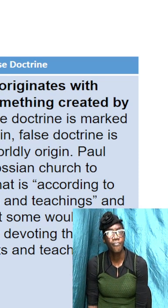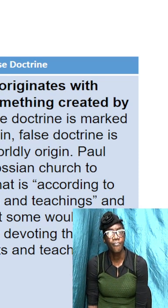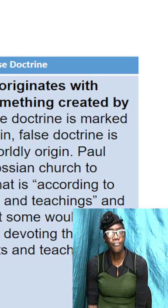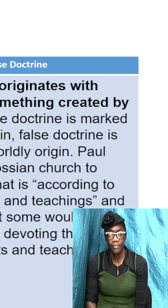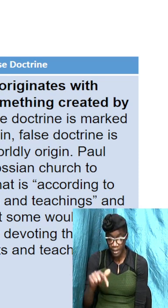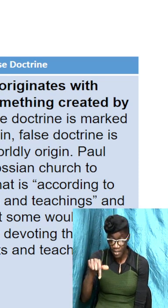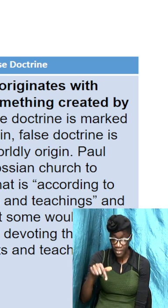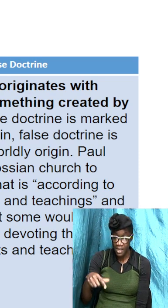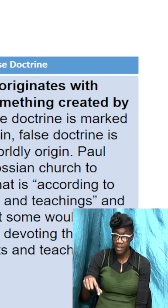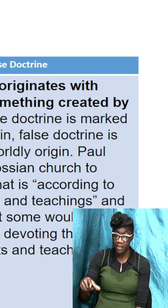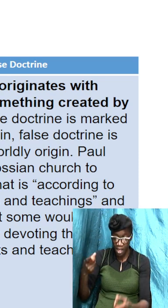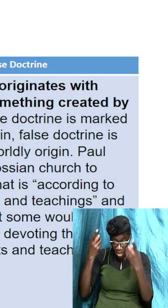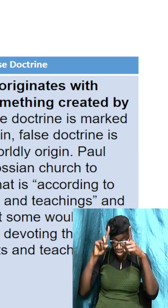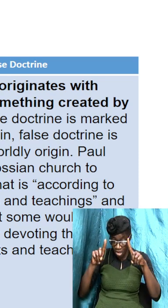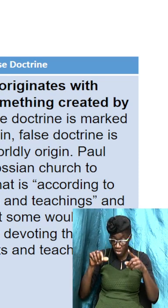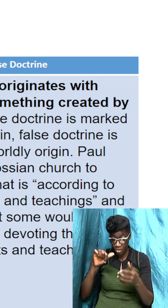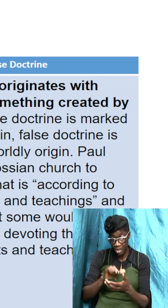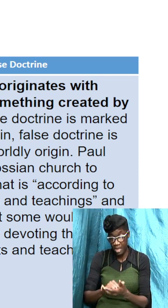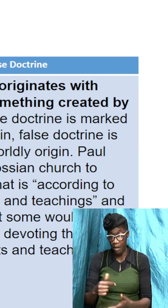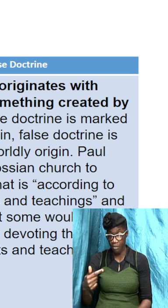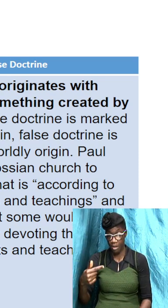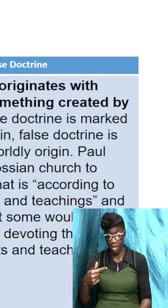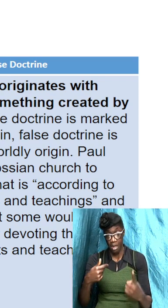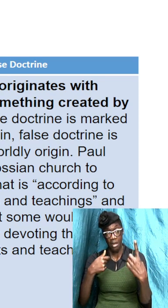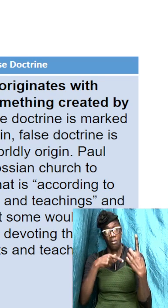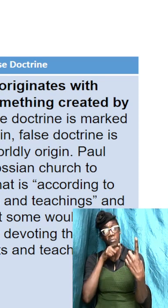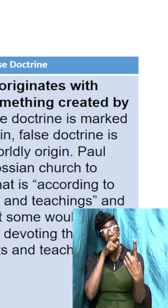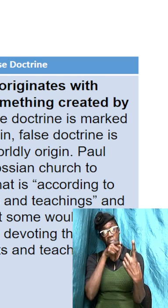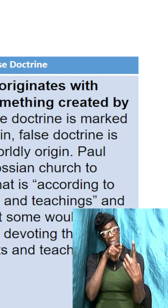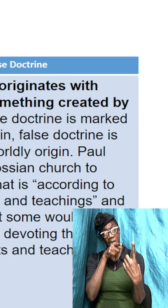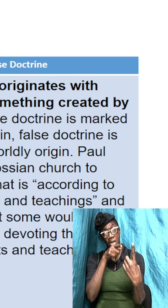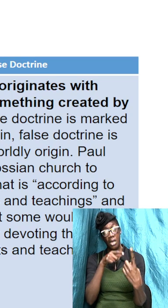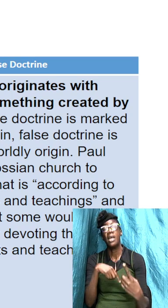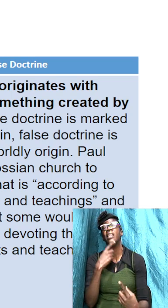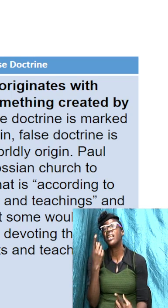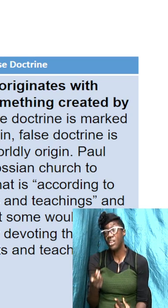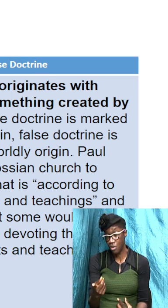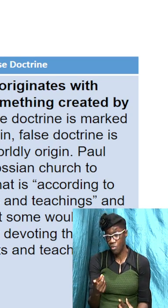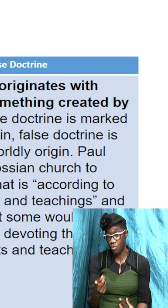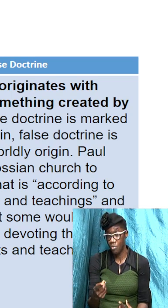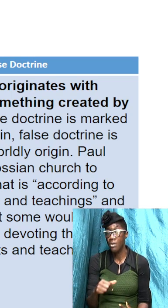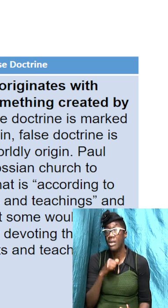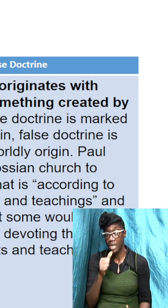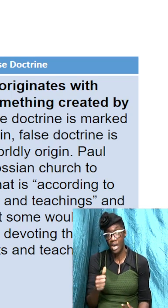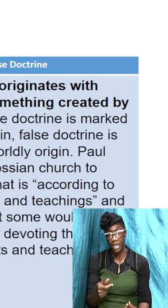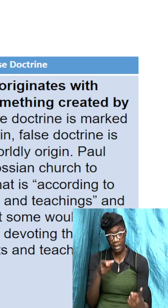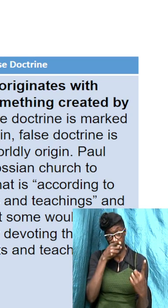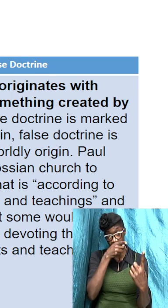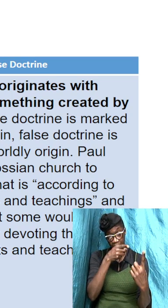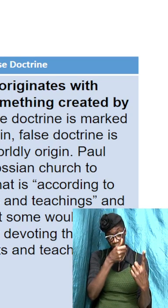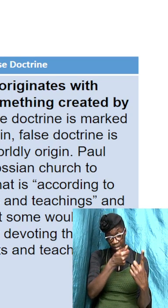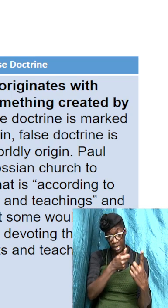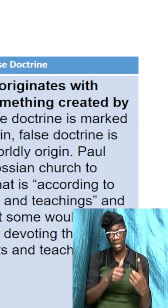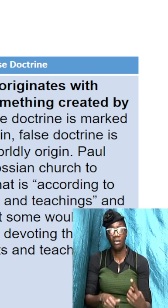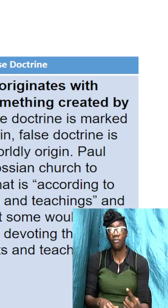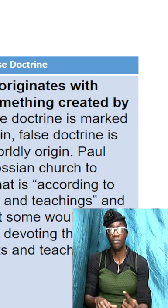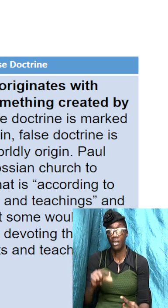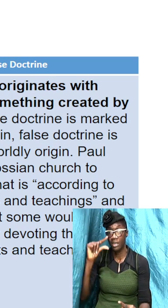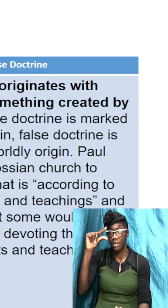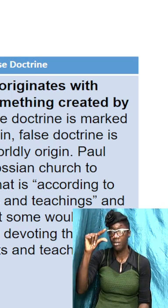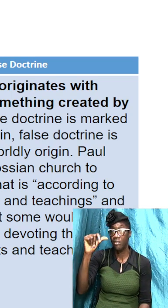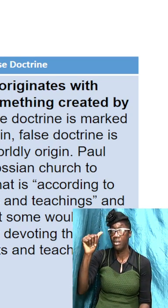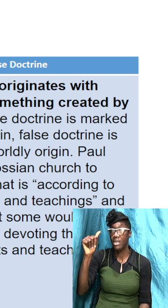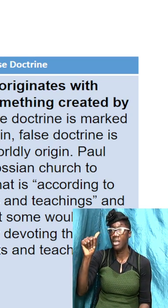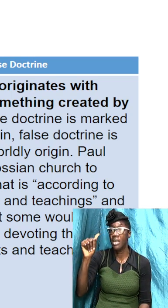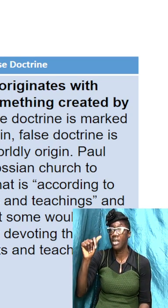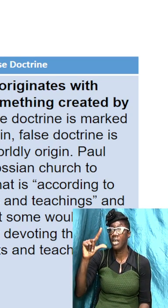this doctrine that I am telling you it is not of myself so the scripture is the Galatians 1 11 to